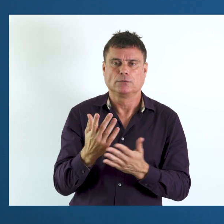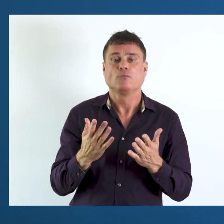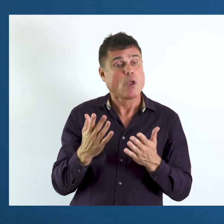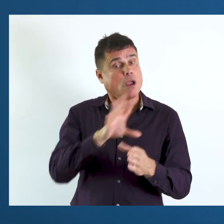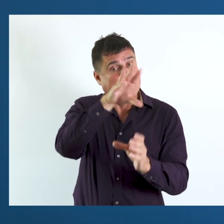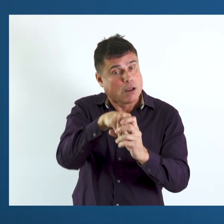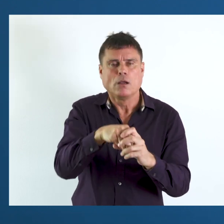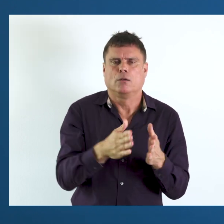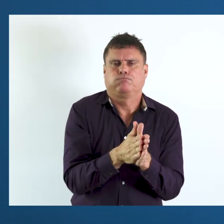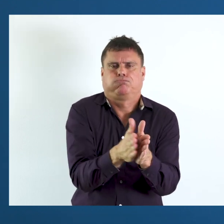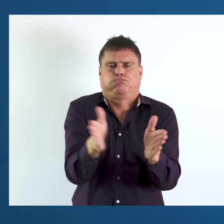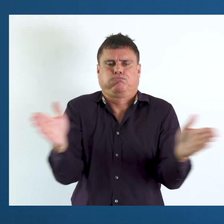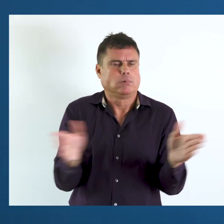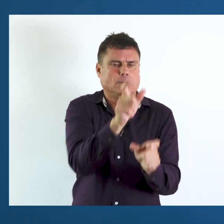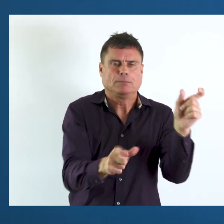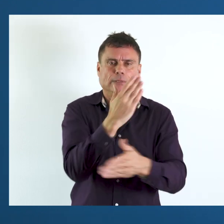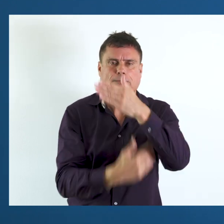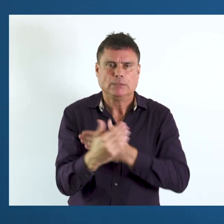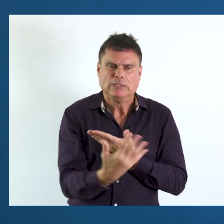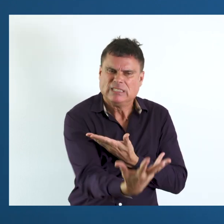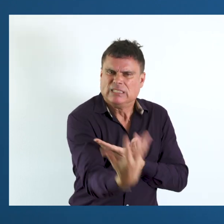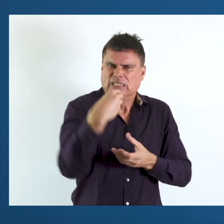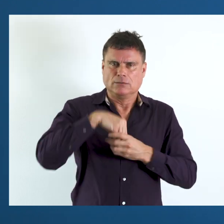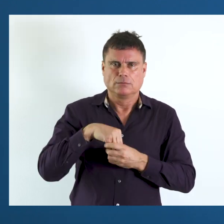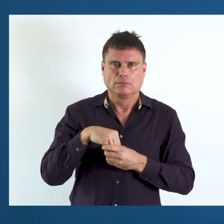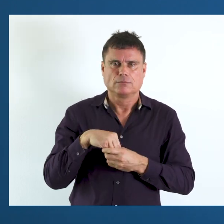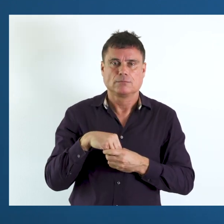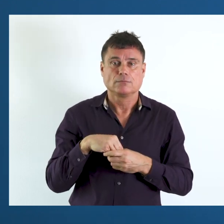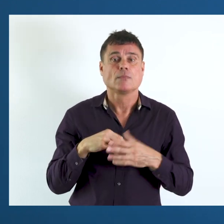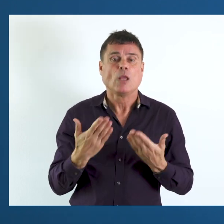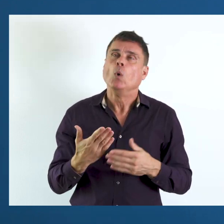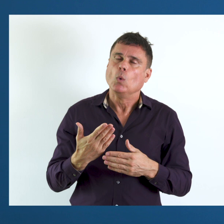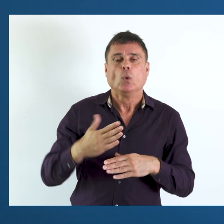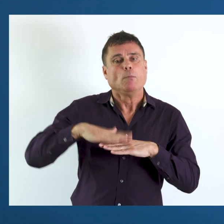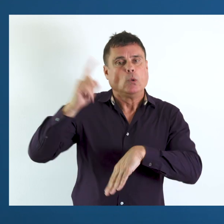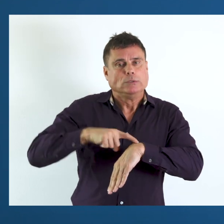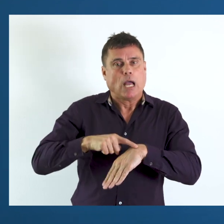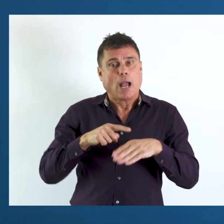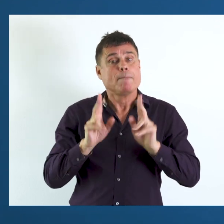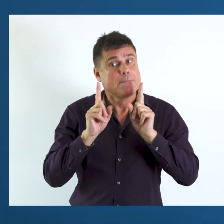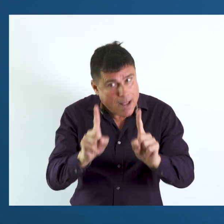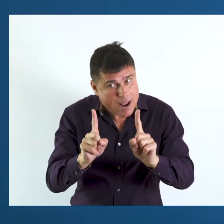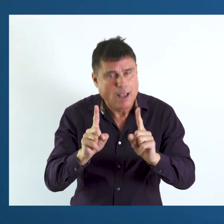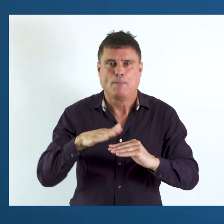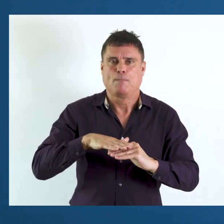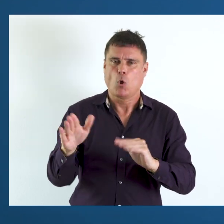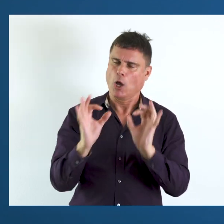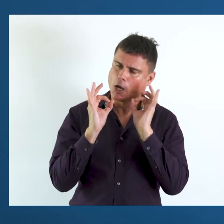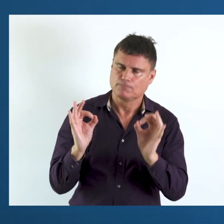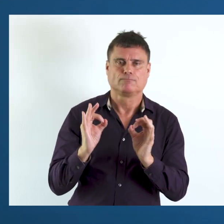in broader surveys. The other option is to do a broad disability survey.